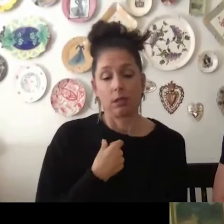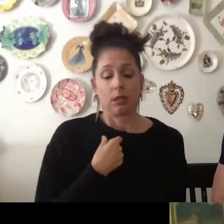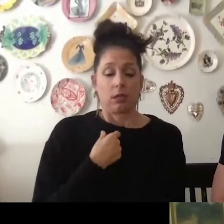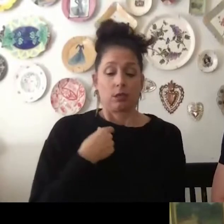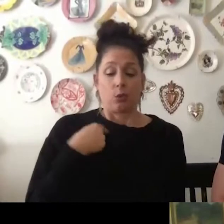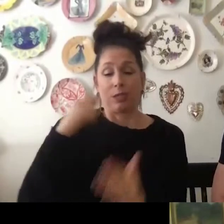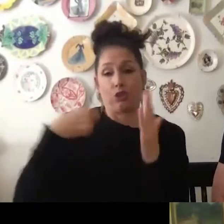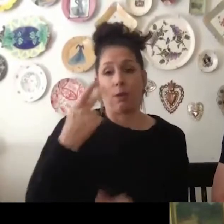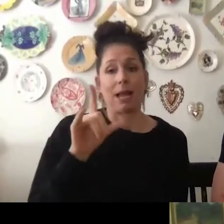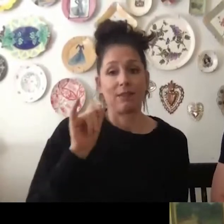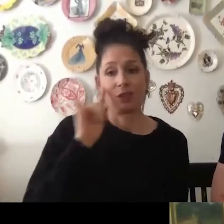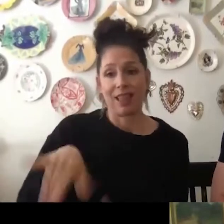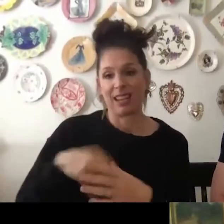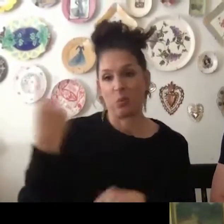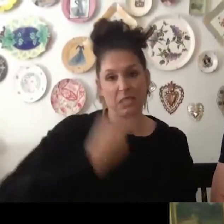us use.